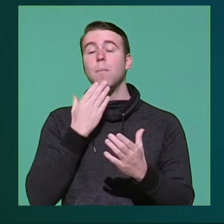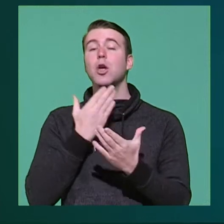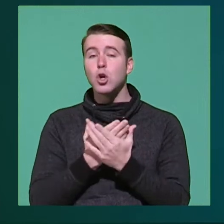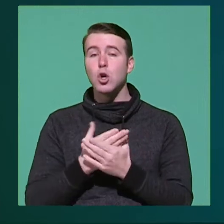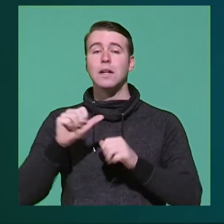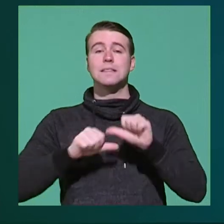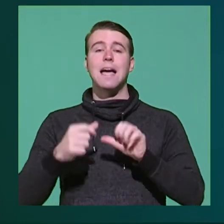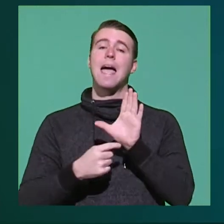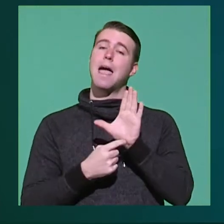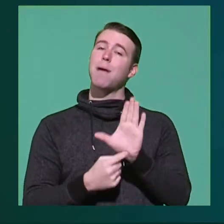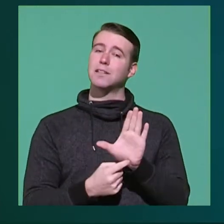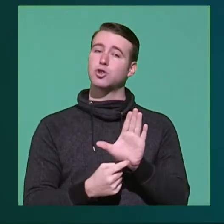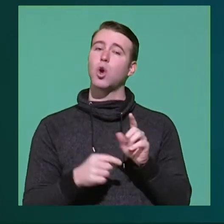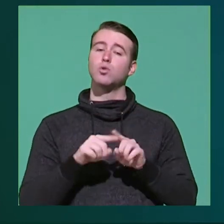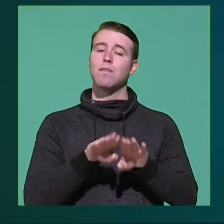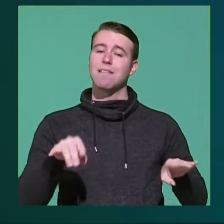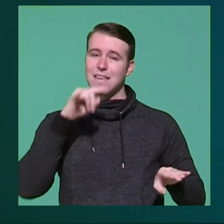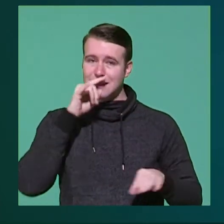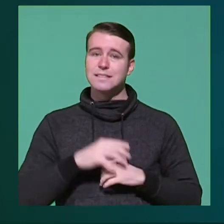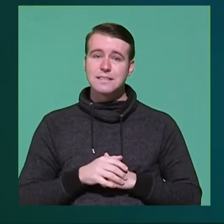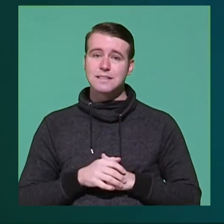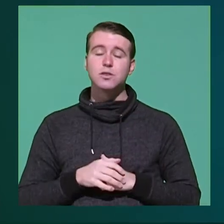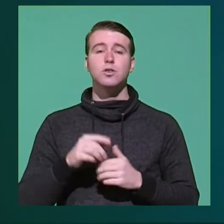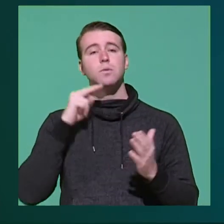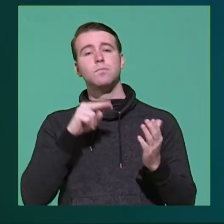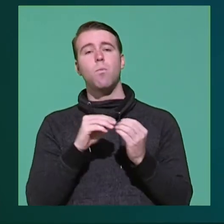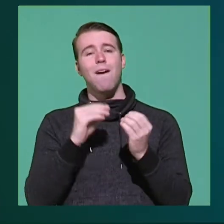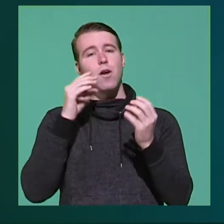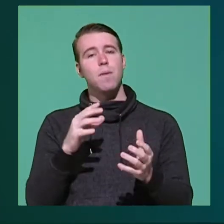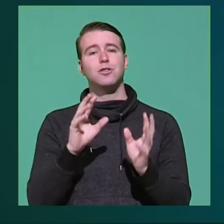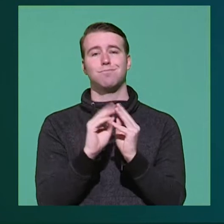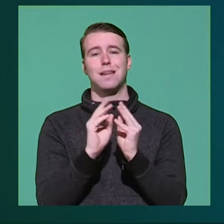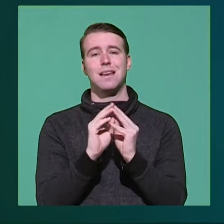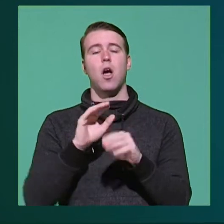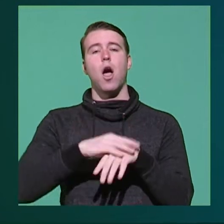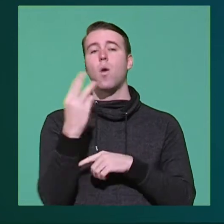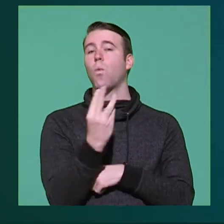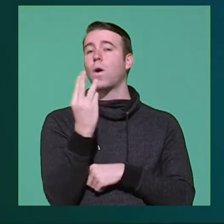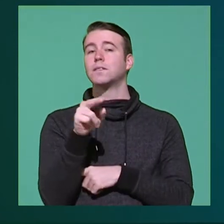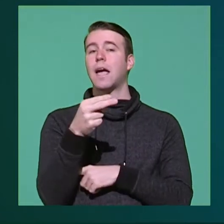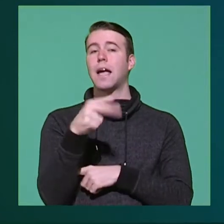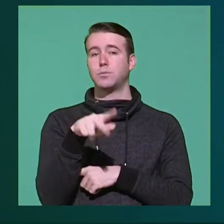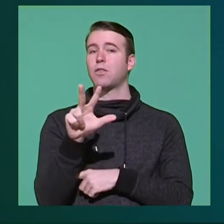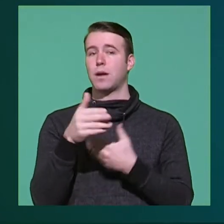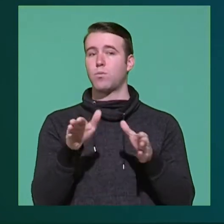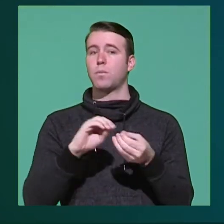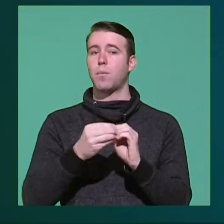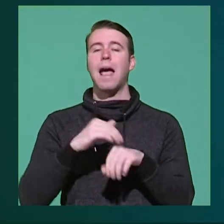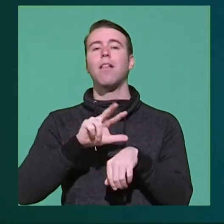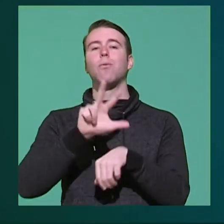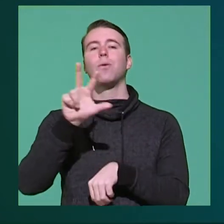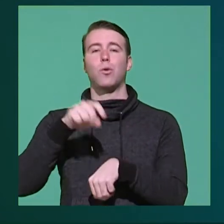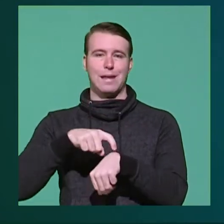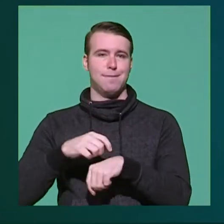science ambassador to little kids. Check out the information meetings on Wednesday and HP3 at 3.30